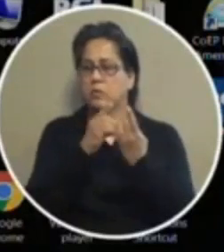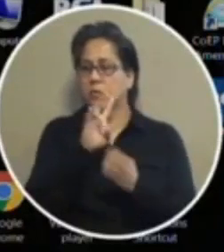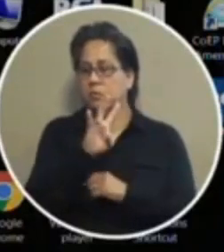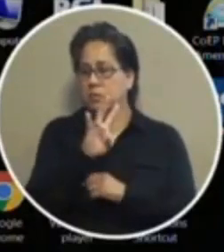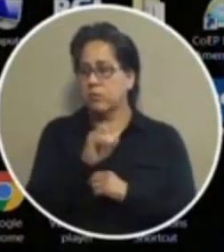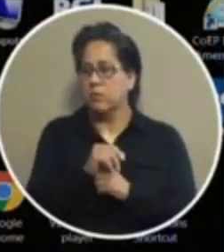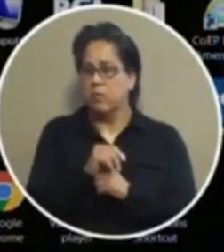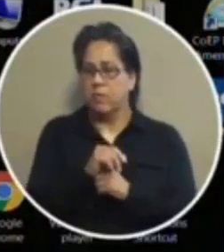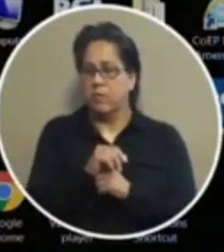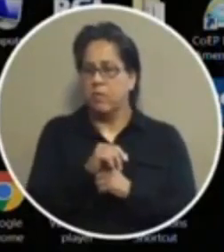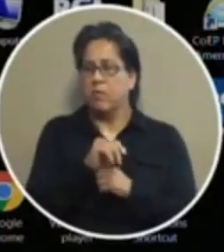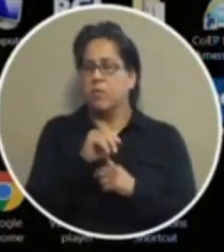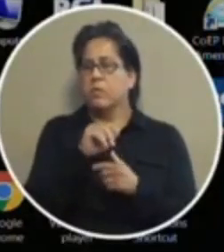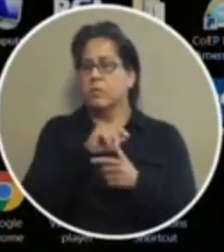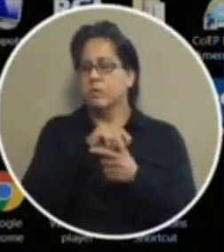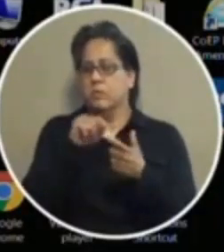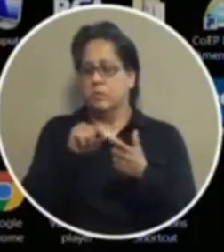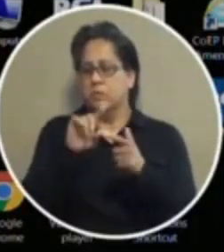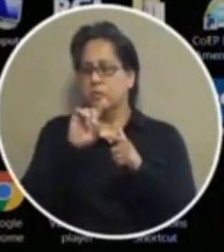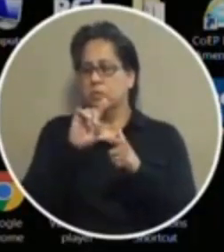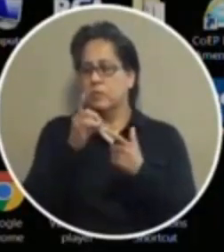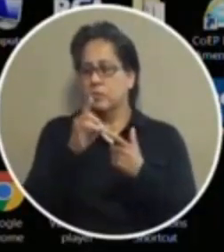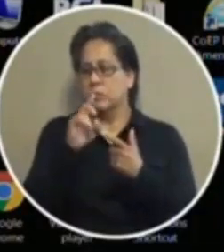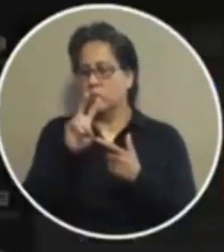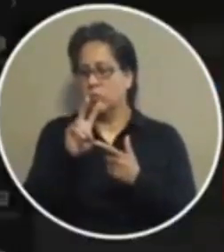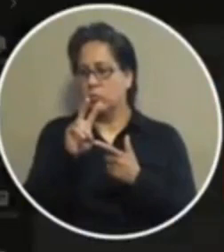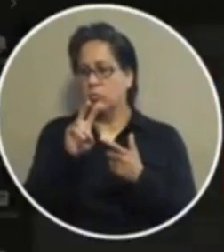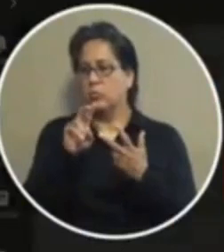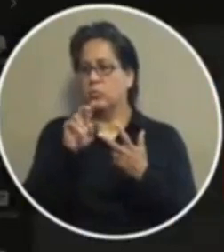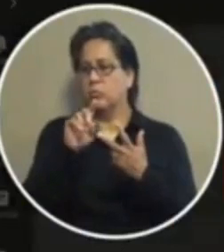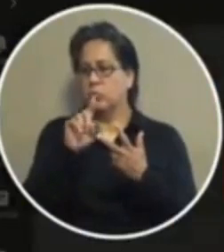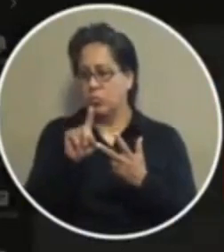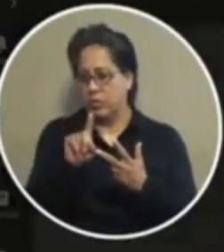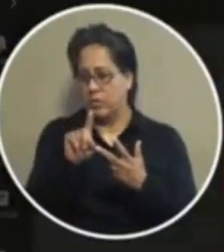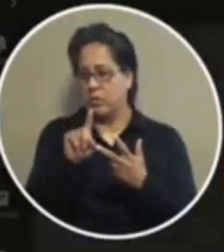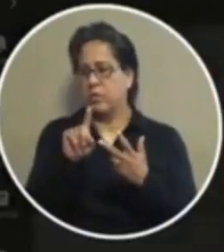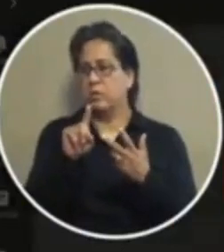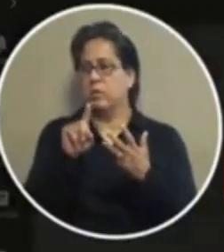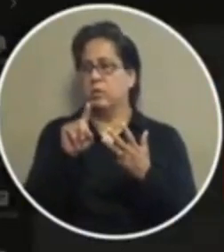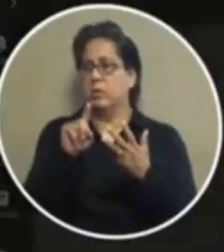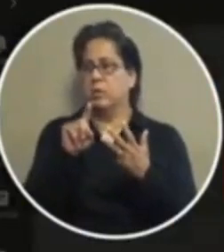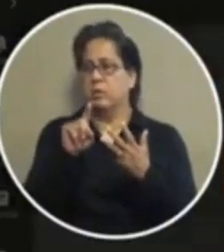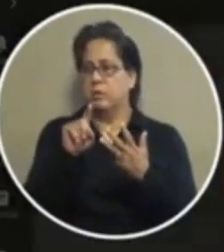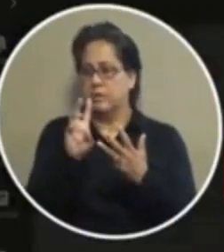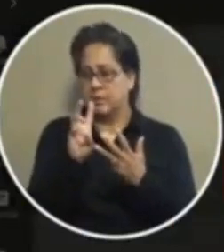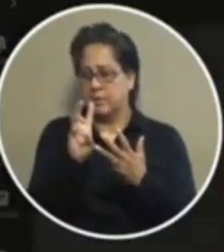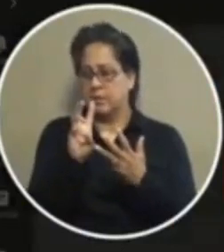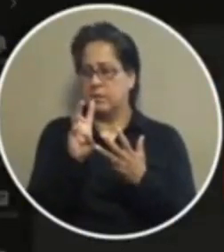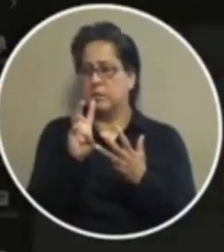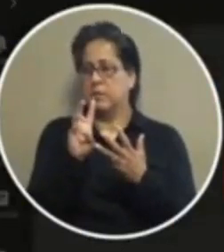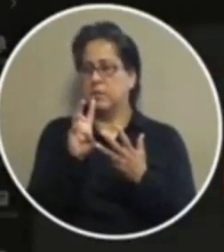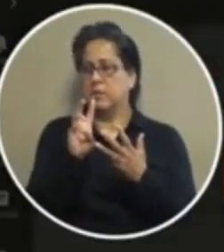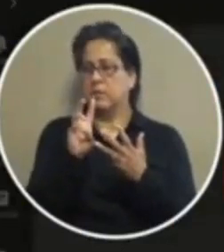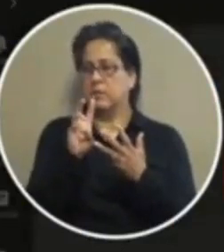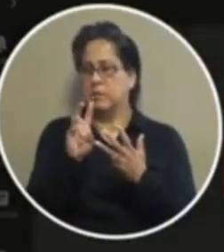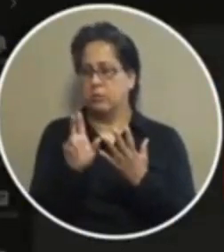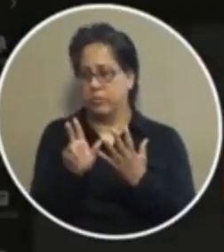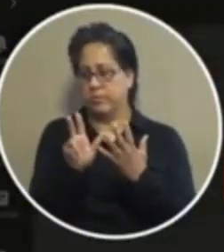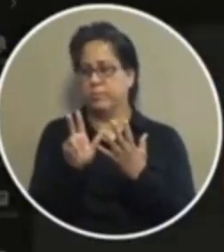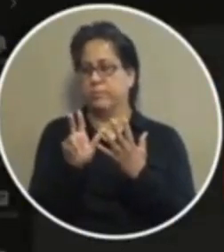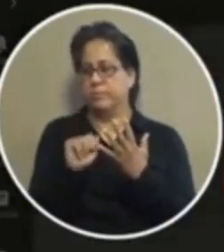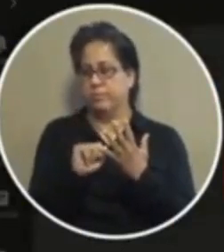and then representative vanilla then mayor pro tem and then representative rodriguez then representative hernandez